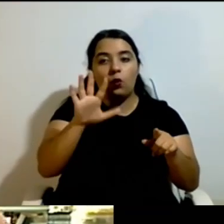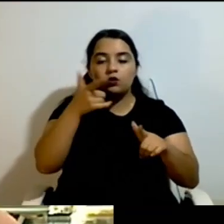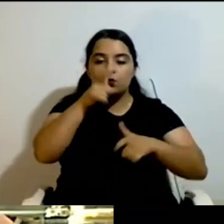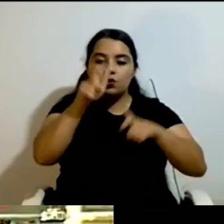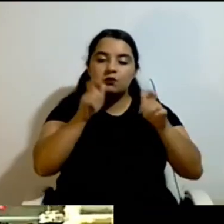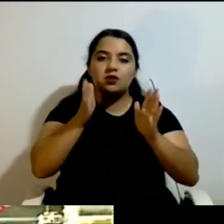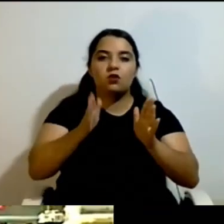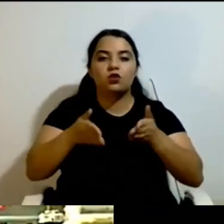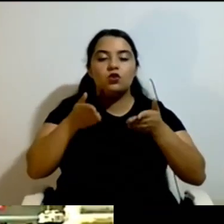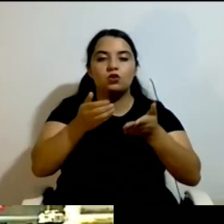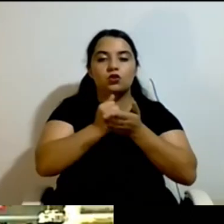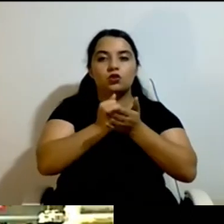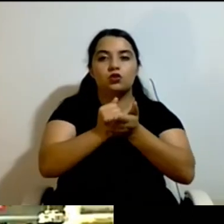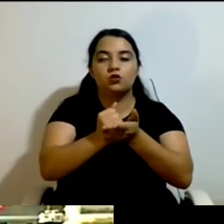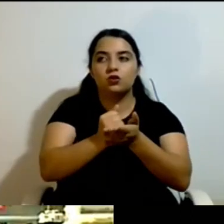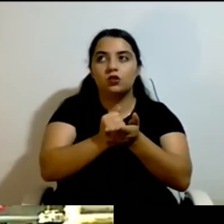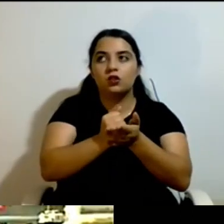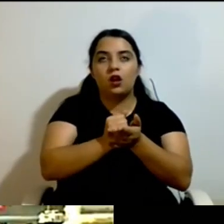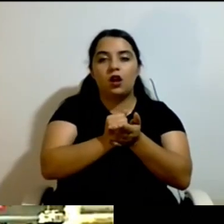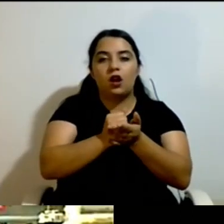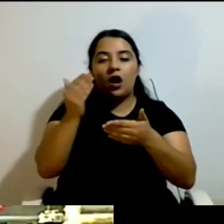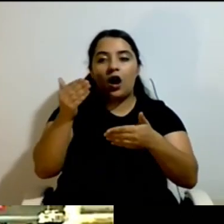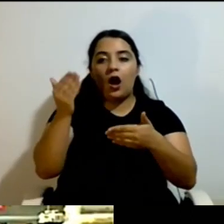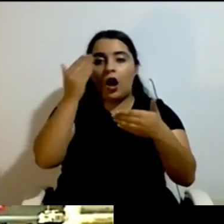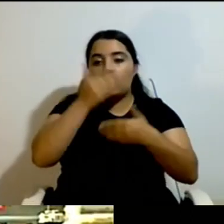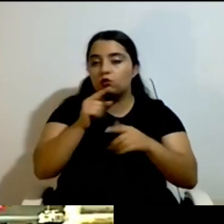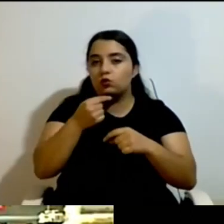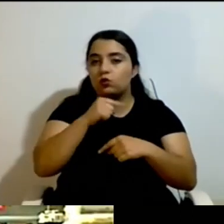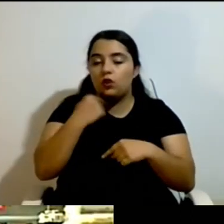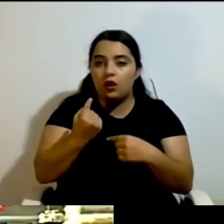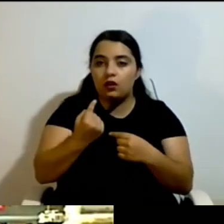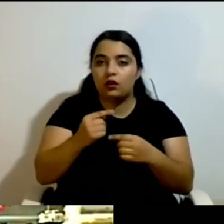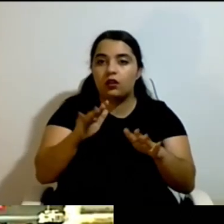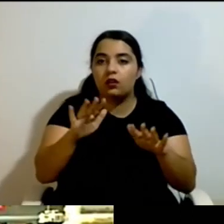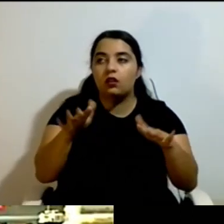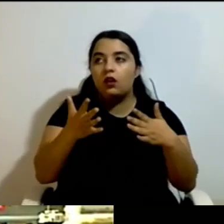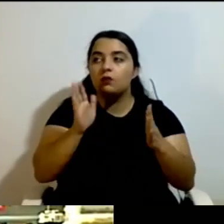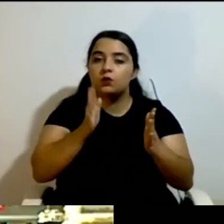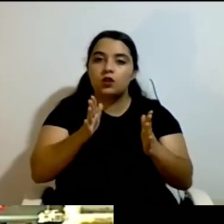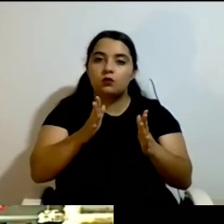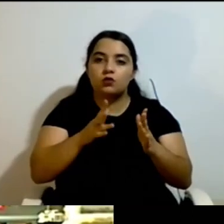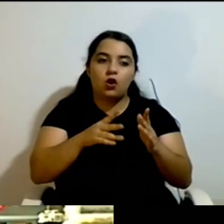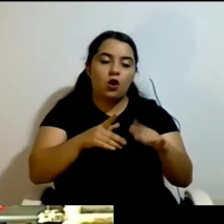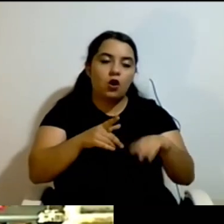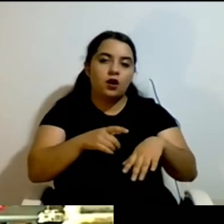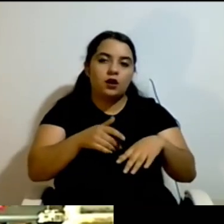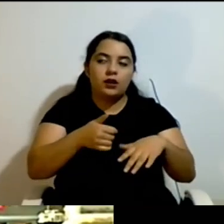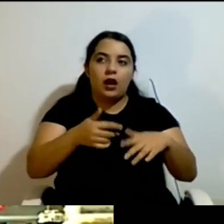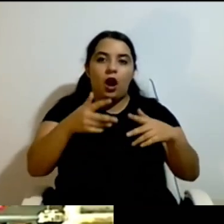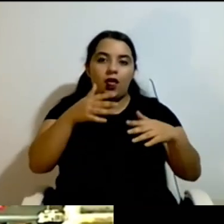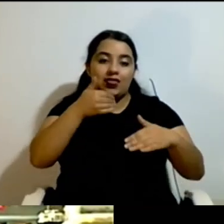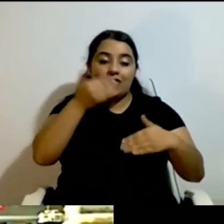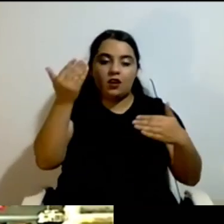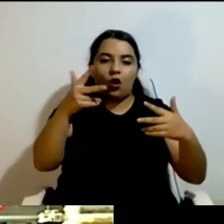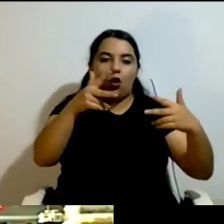during the day so that during the night you can use that money. But you can't pay the person like the law actually would